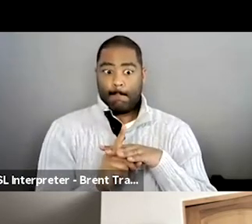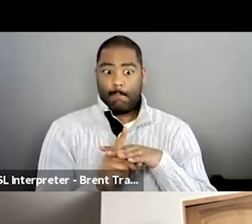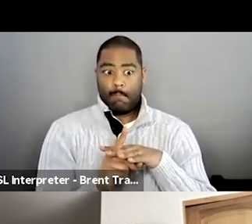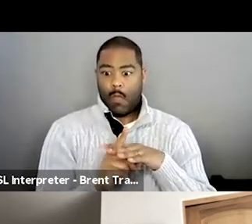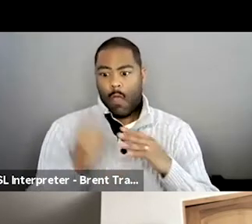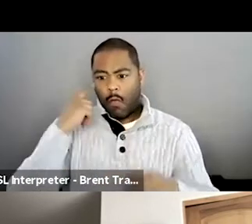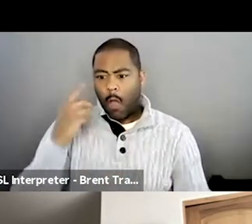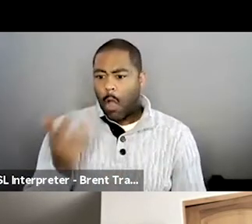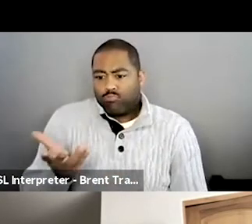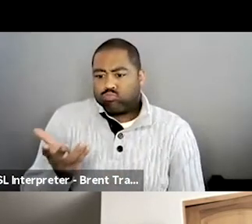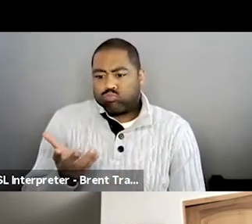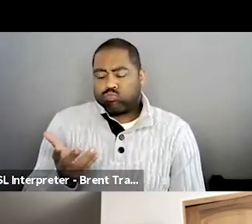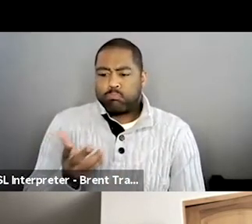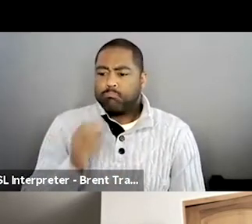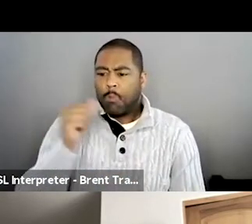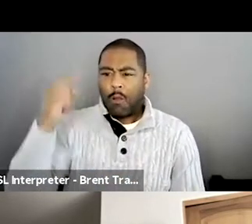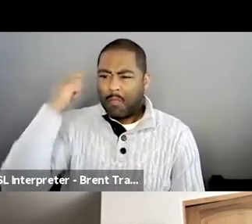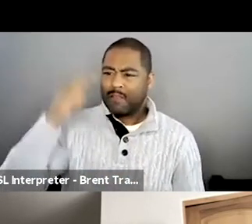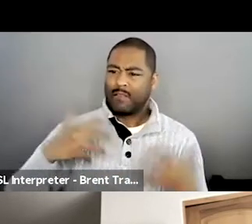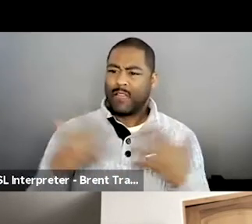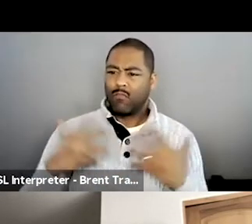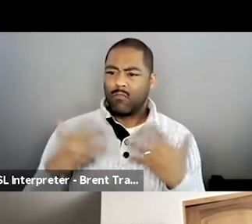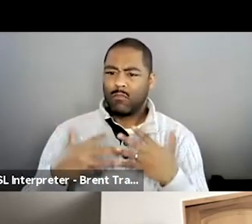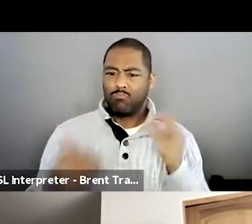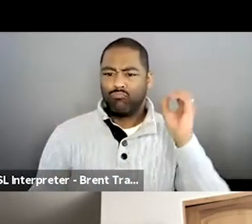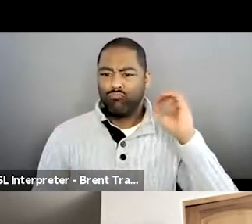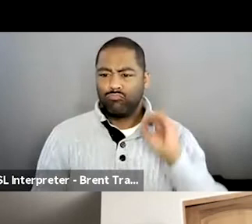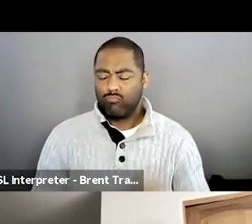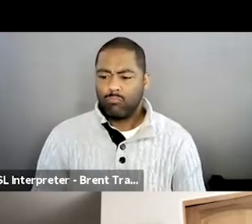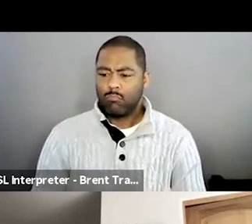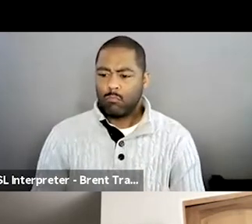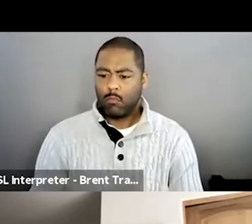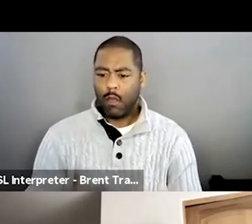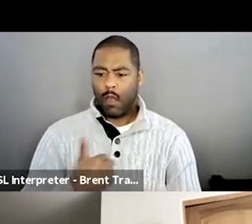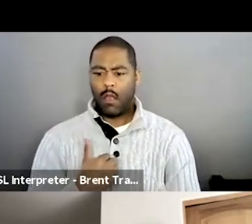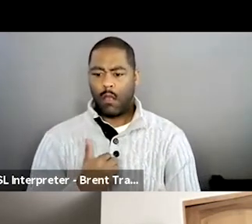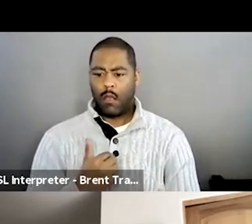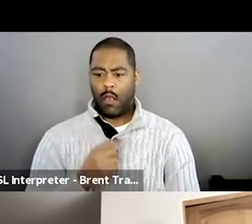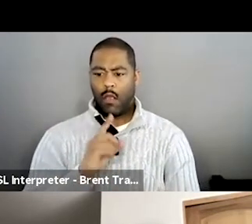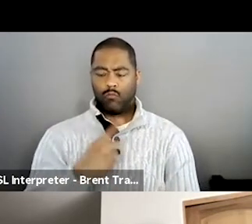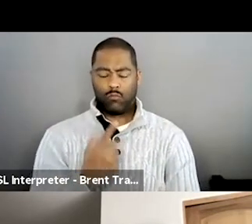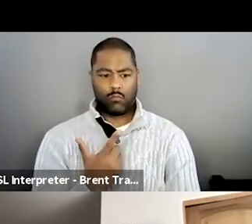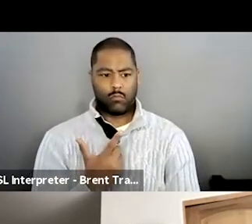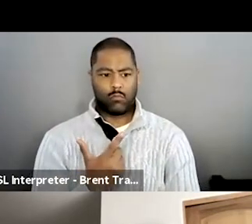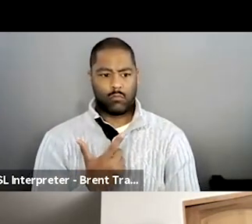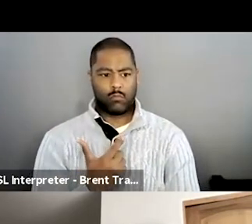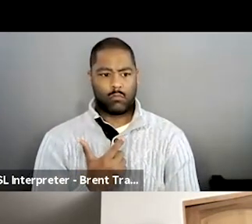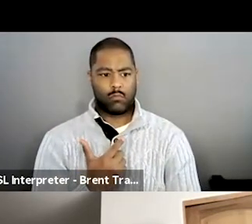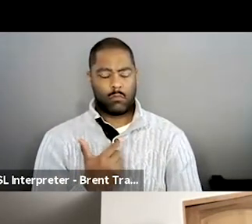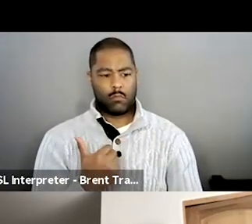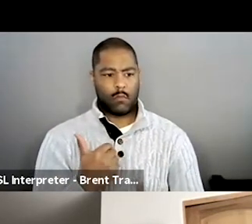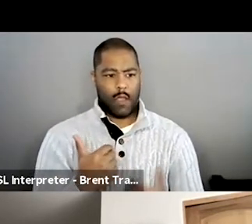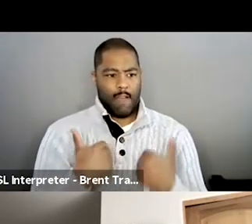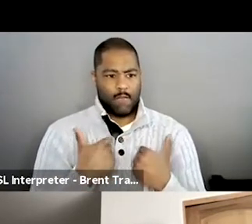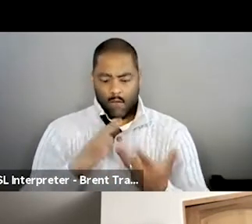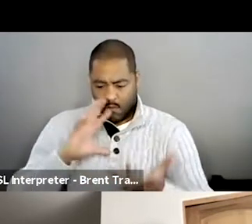was me, uh, me, me, me, and taking some part of me and losing that was upsetting. And that's